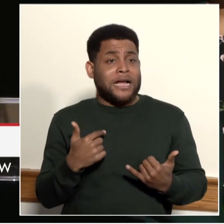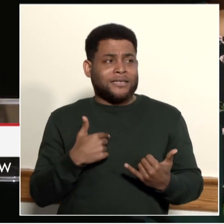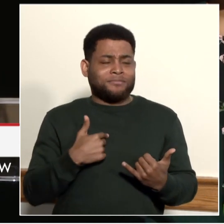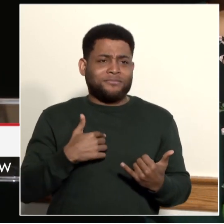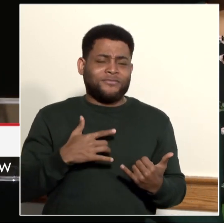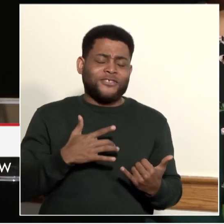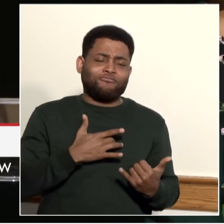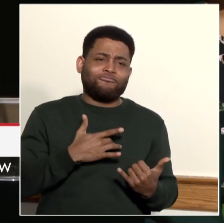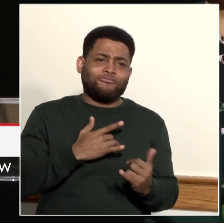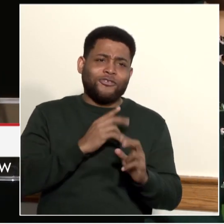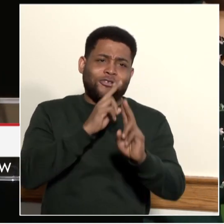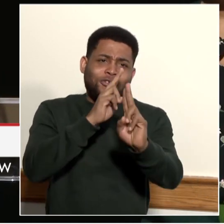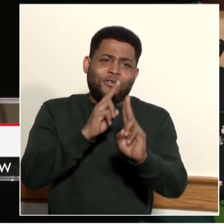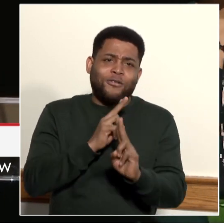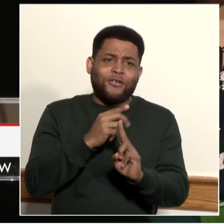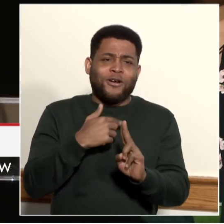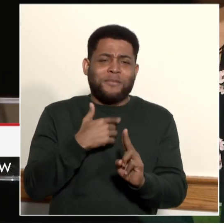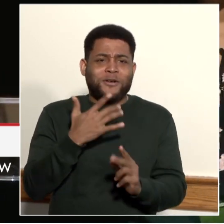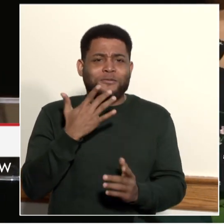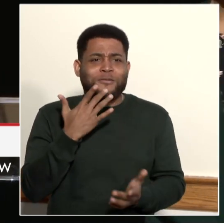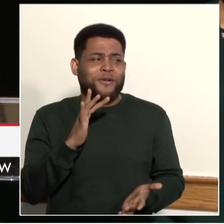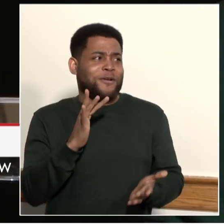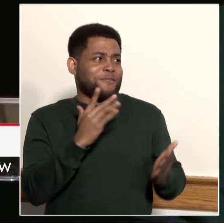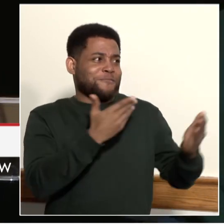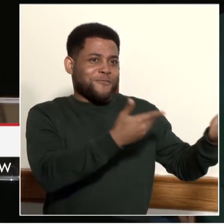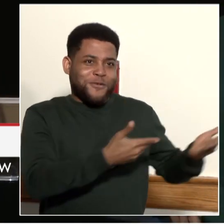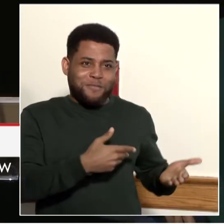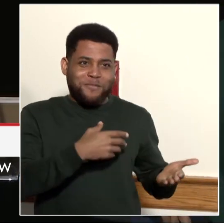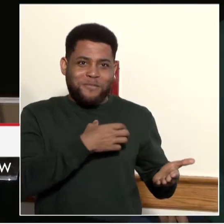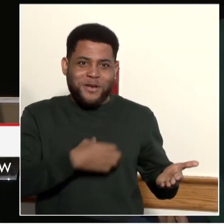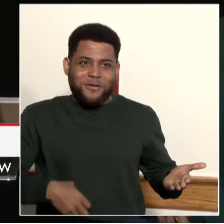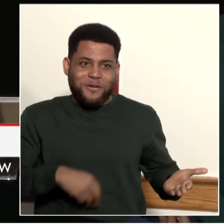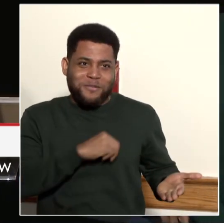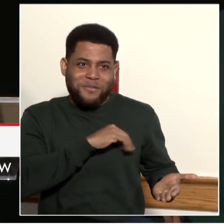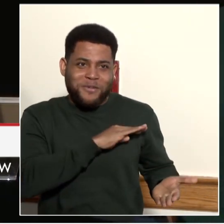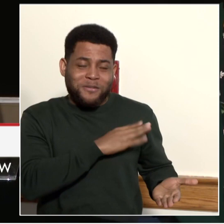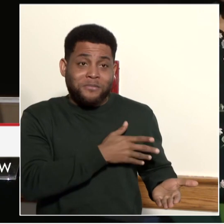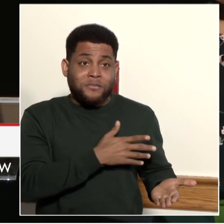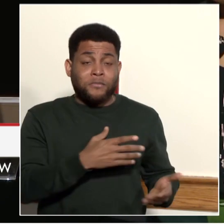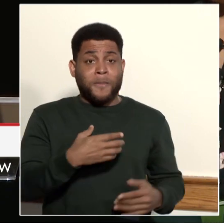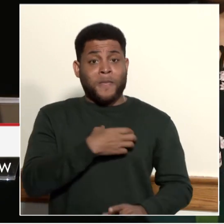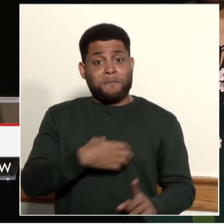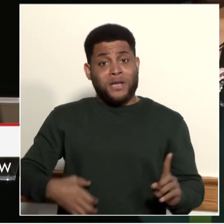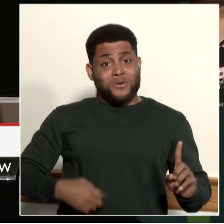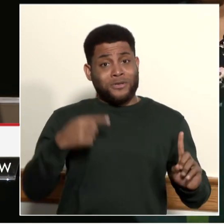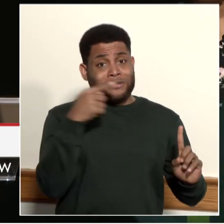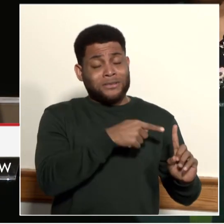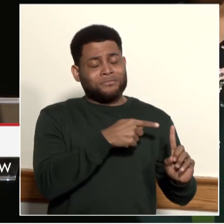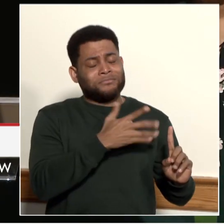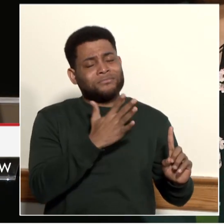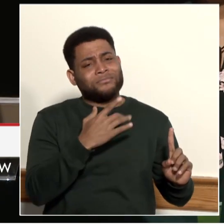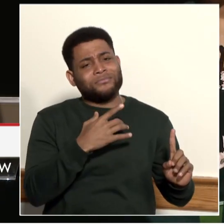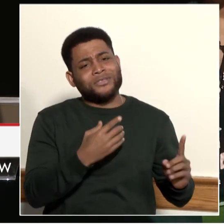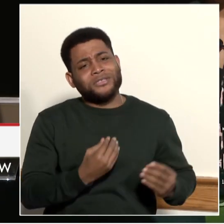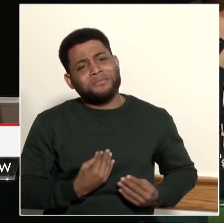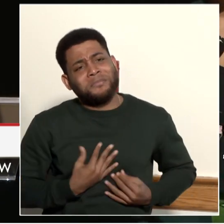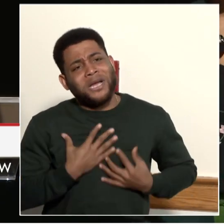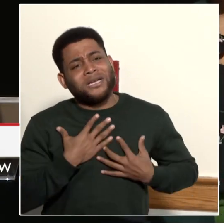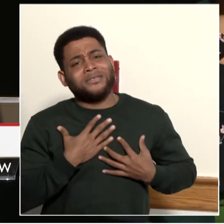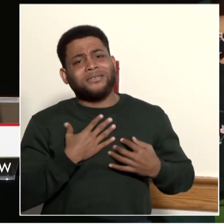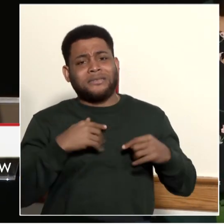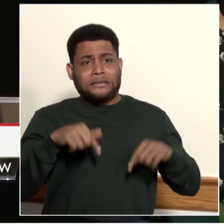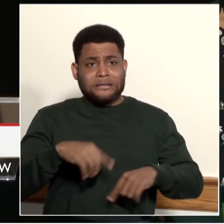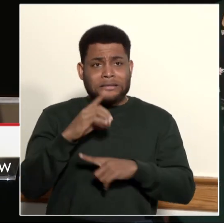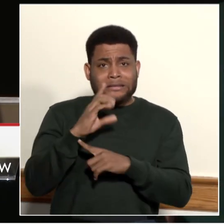Mayor Bowser is an aspiring figure in our city, a role model for young